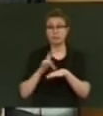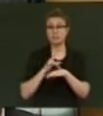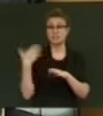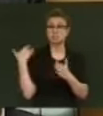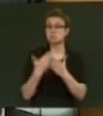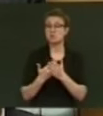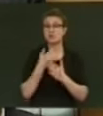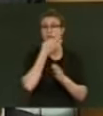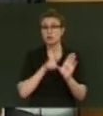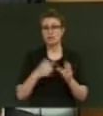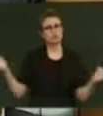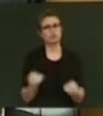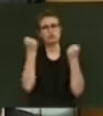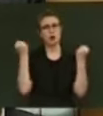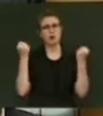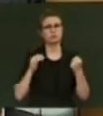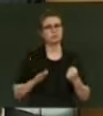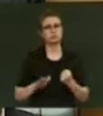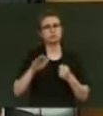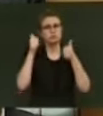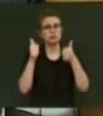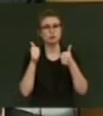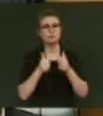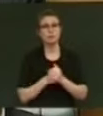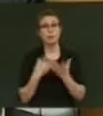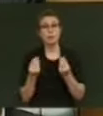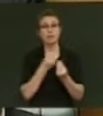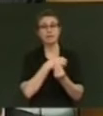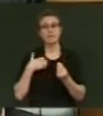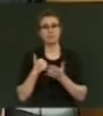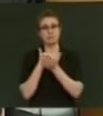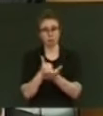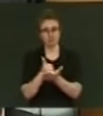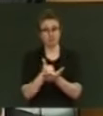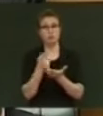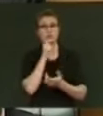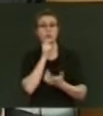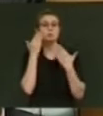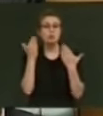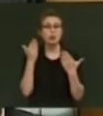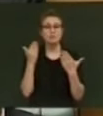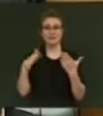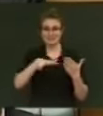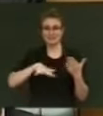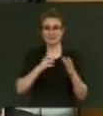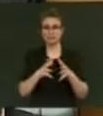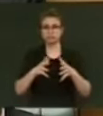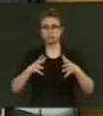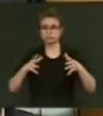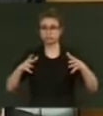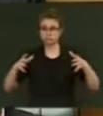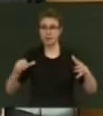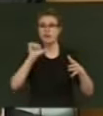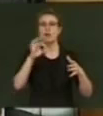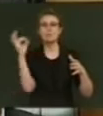this sector with the positive support of the Government. The report shows that the sector has been growing at the rate of 9 per cent per year